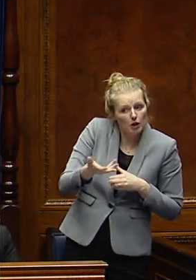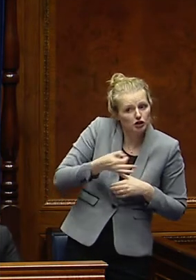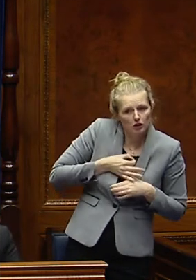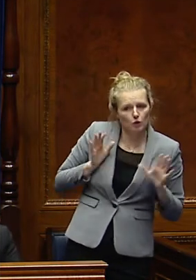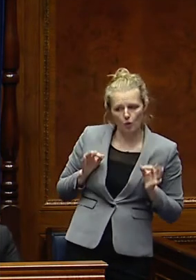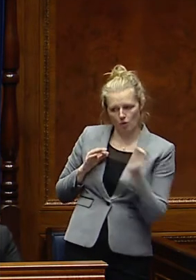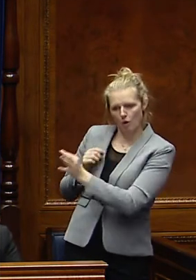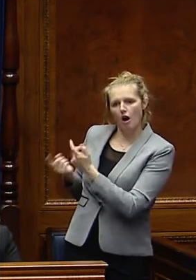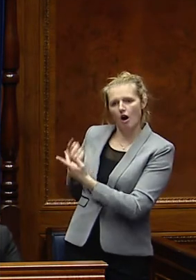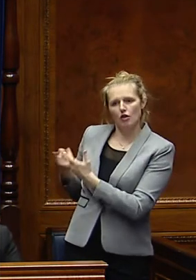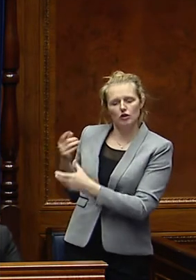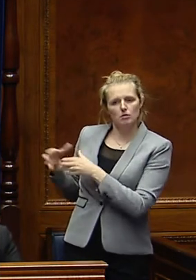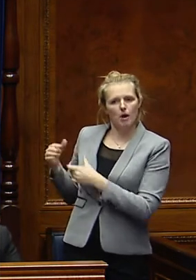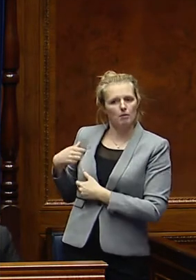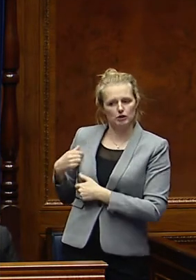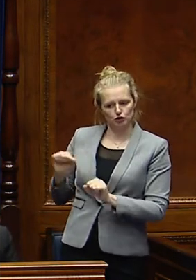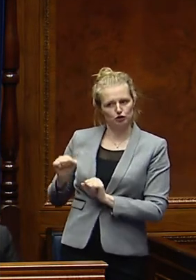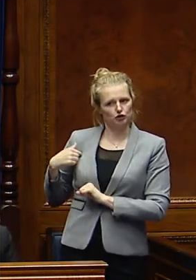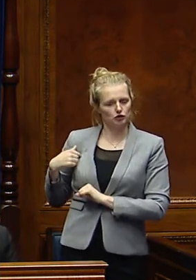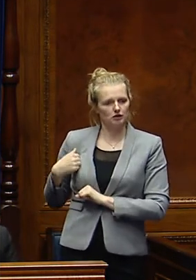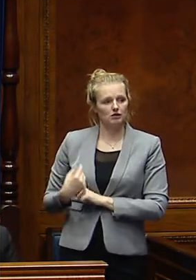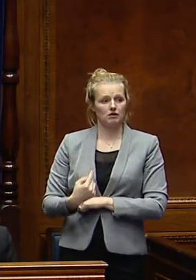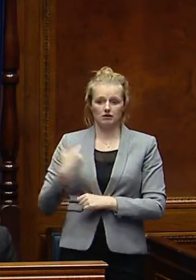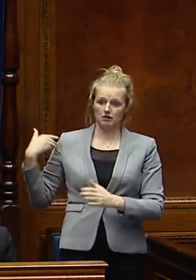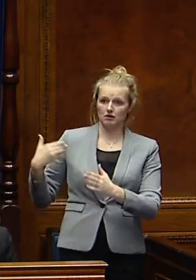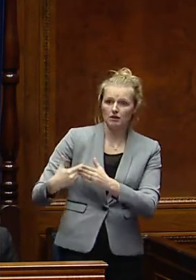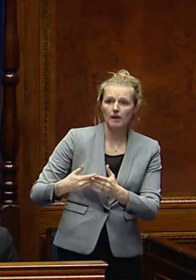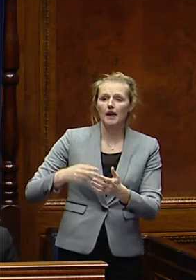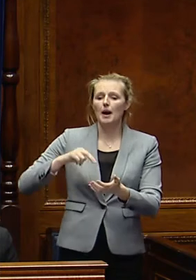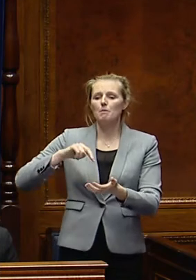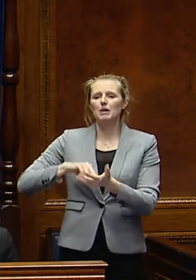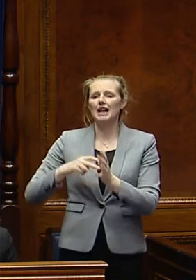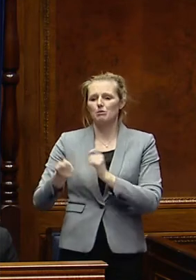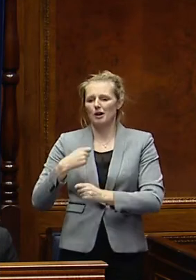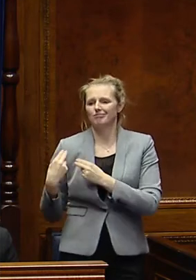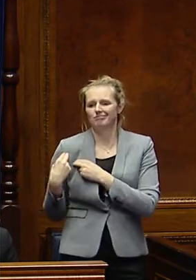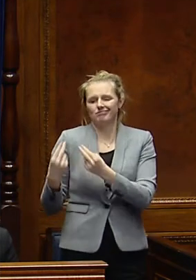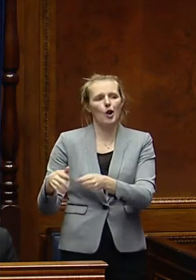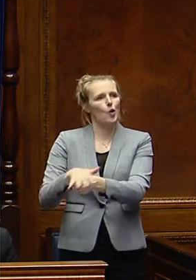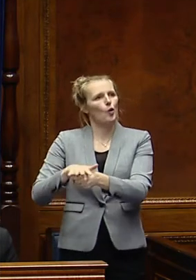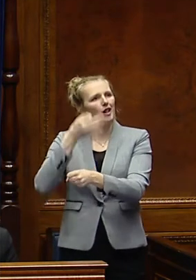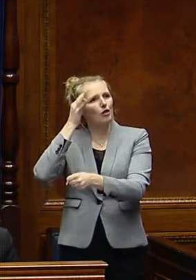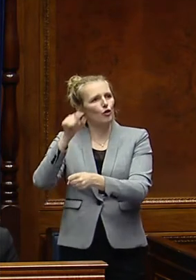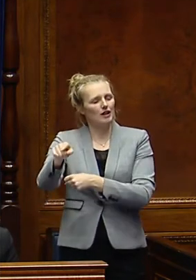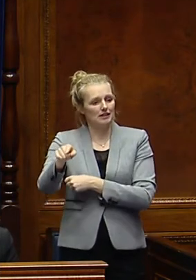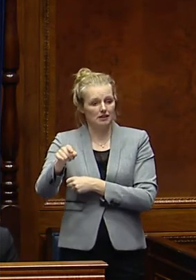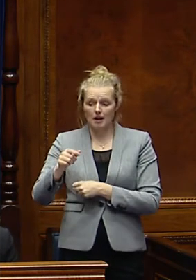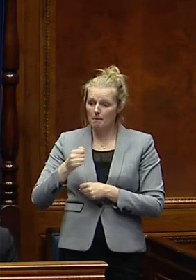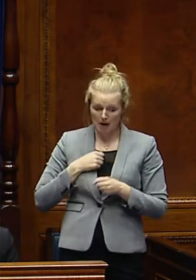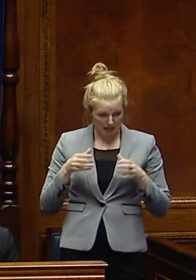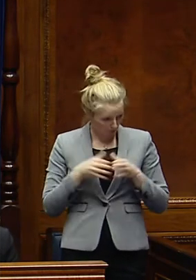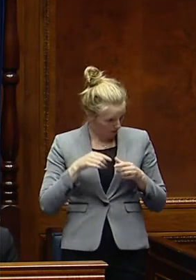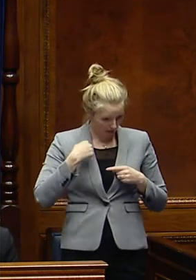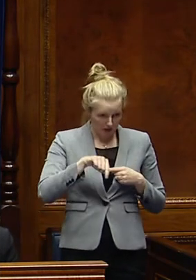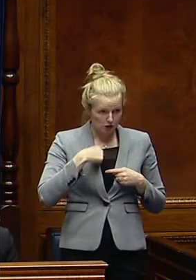on. Obviously, since then, planning powers have transferred to local authorities. My department, when I have engaged with them this week,